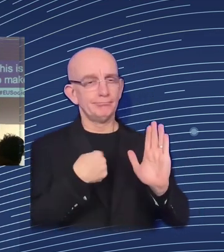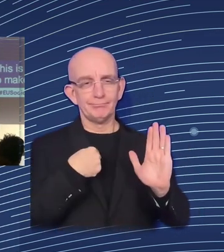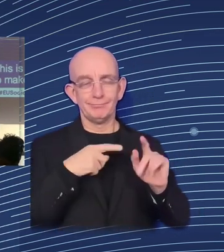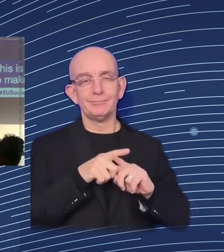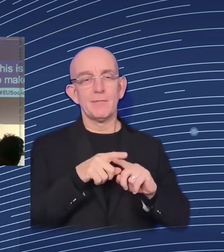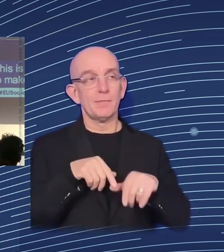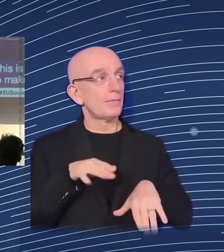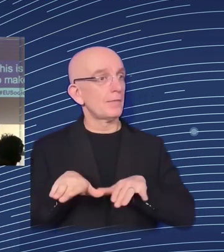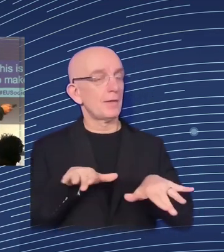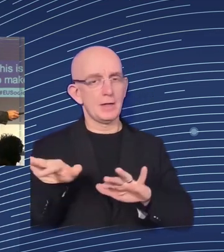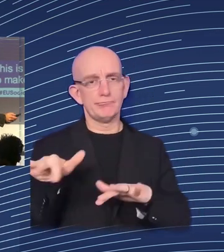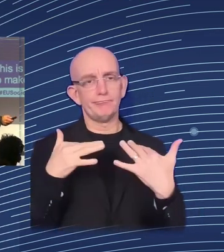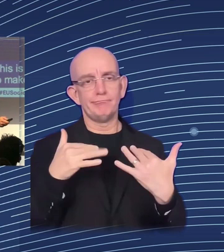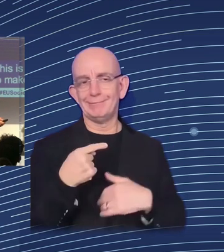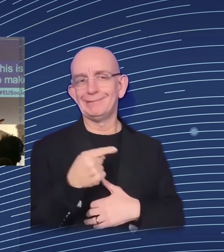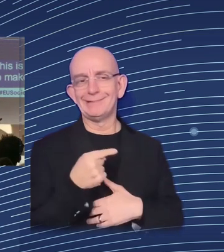go a bit beyond.